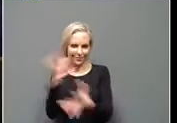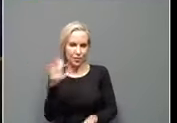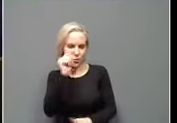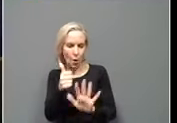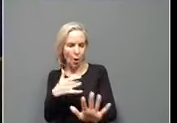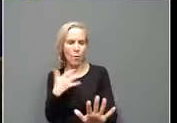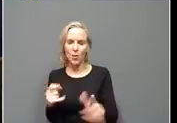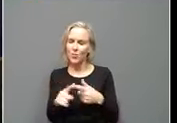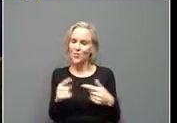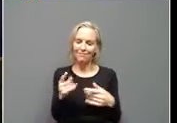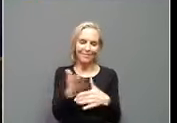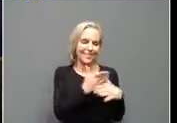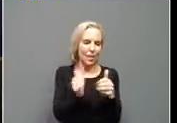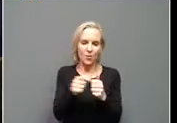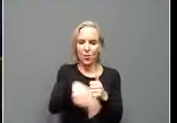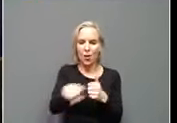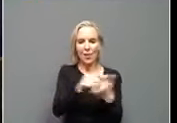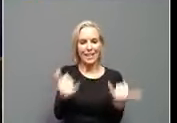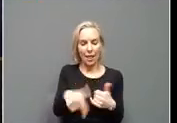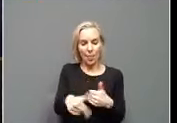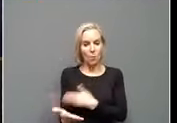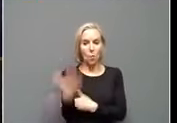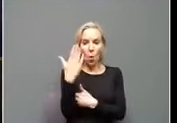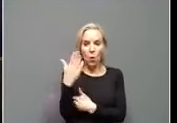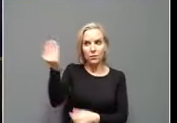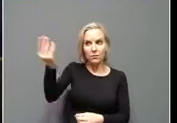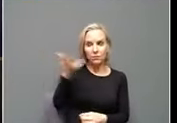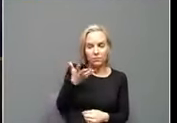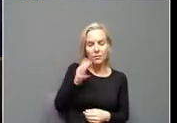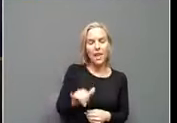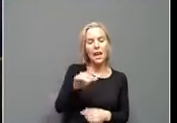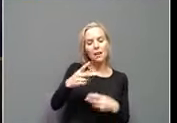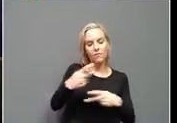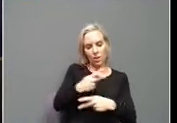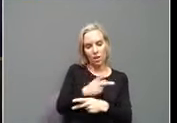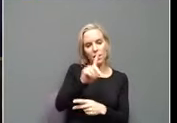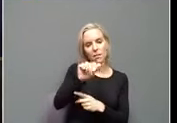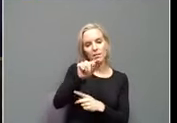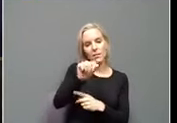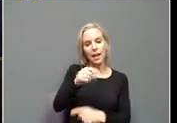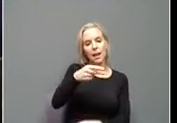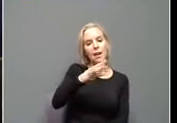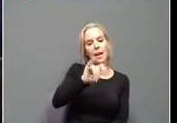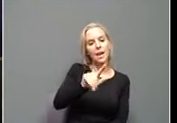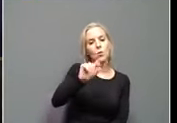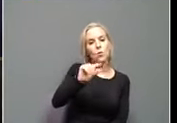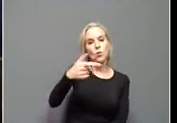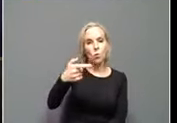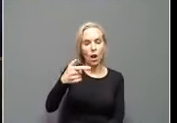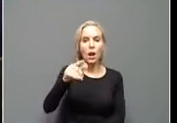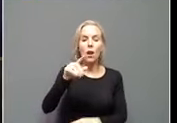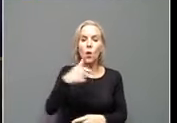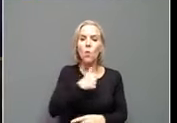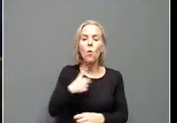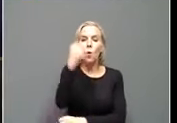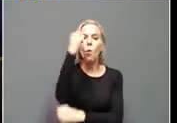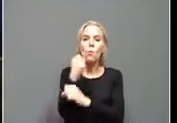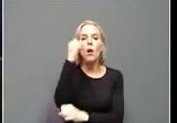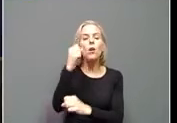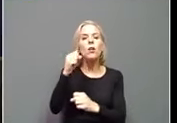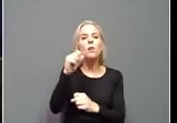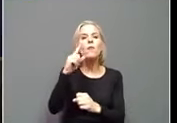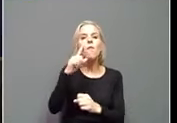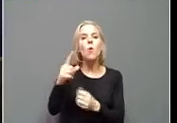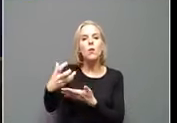morning, I received news that preliminary data shows April 2021 logged record-breaking gains in